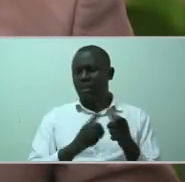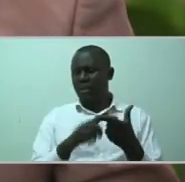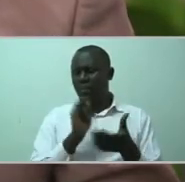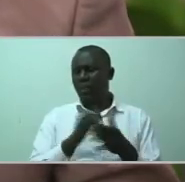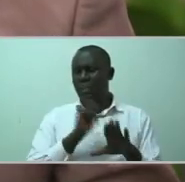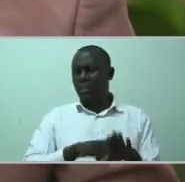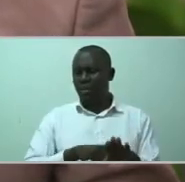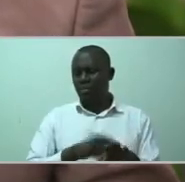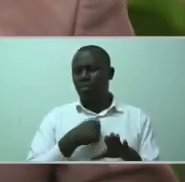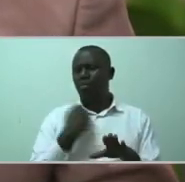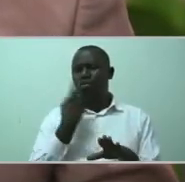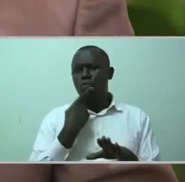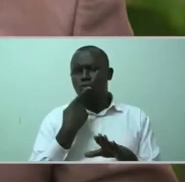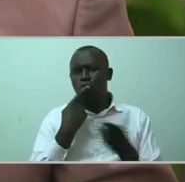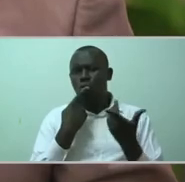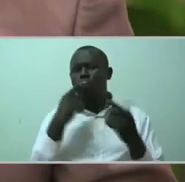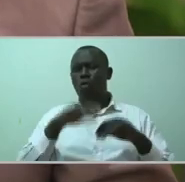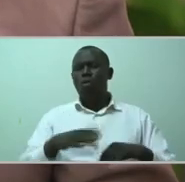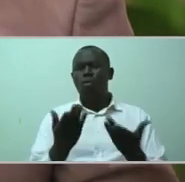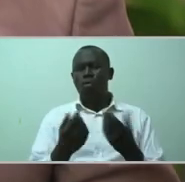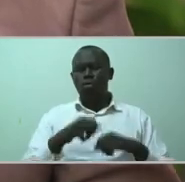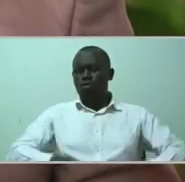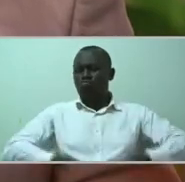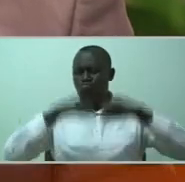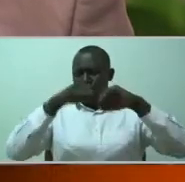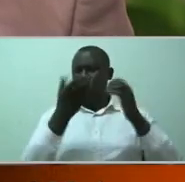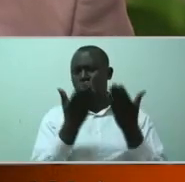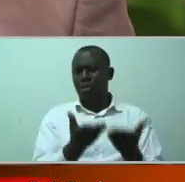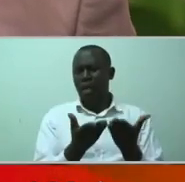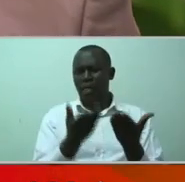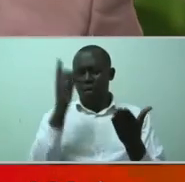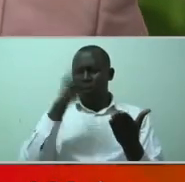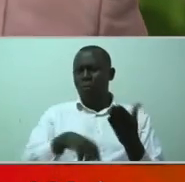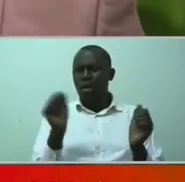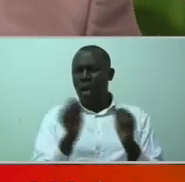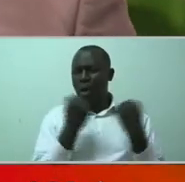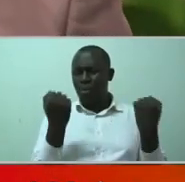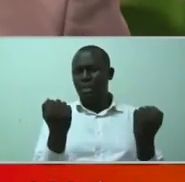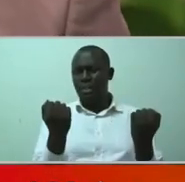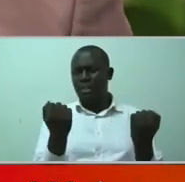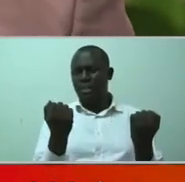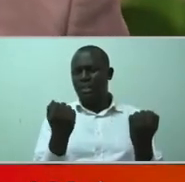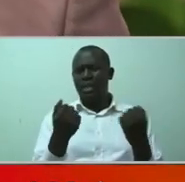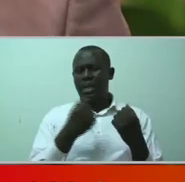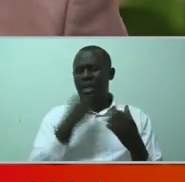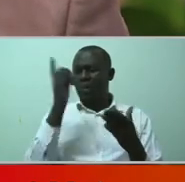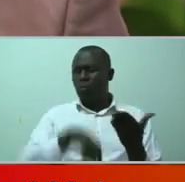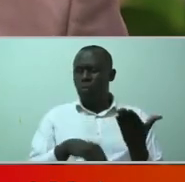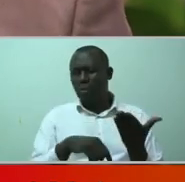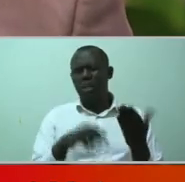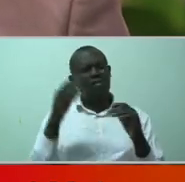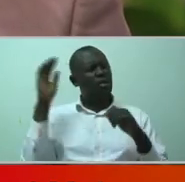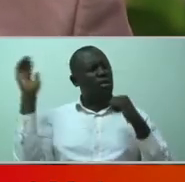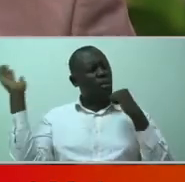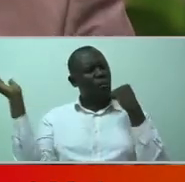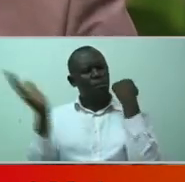the median branding manager. So what happened, I had an episode, a